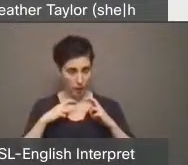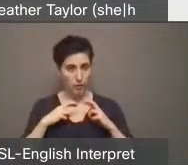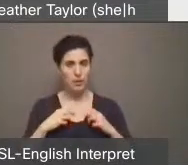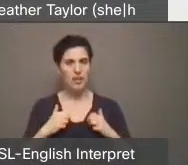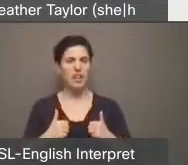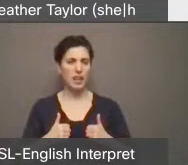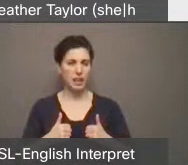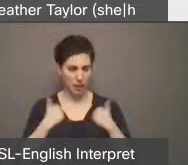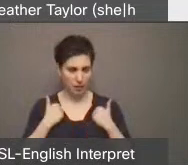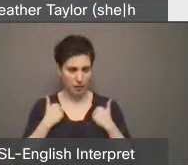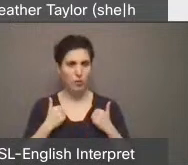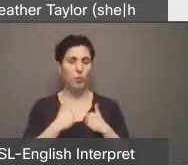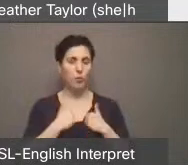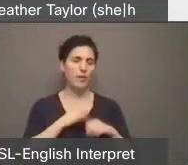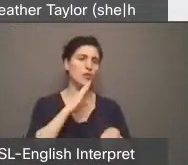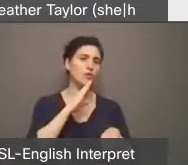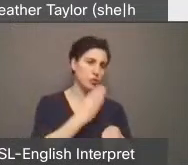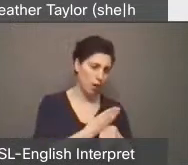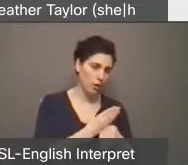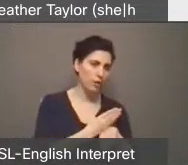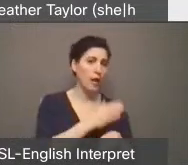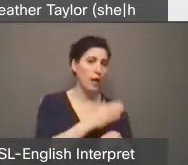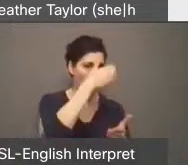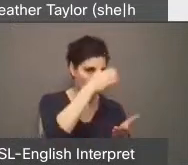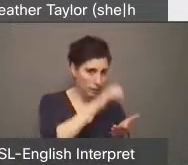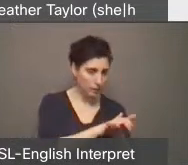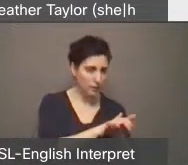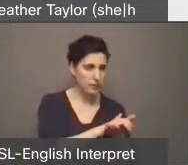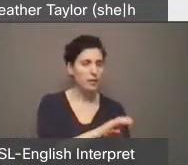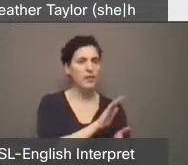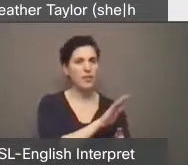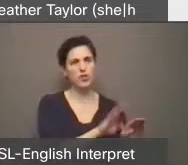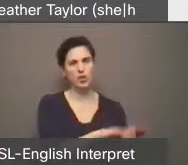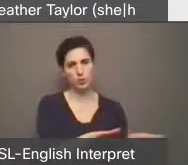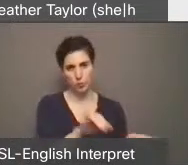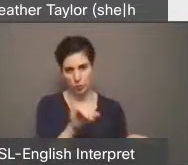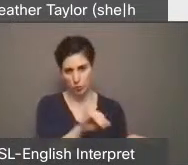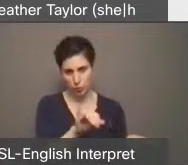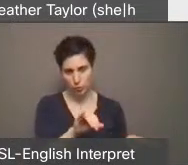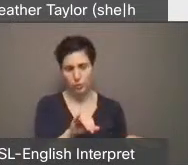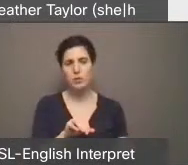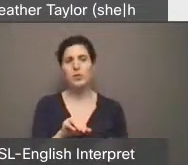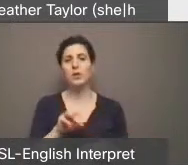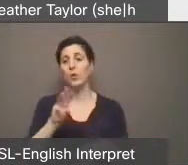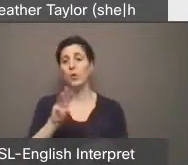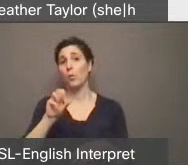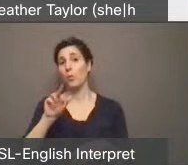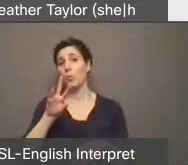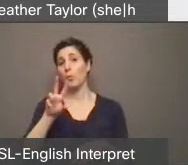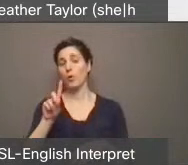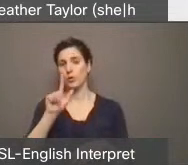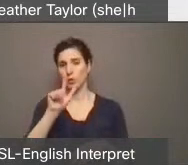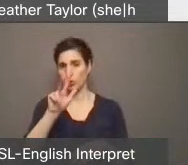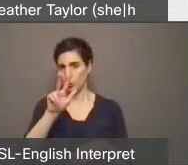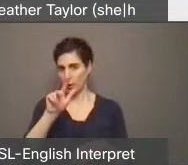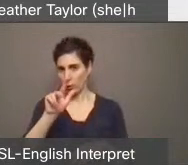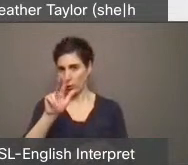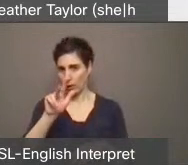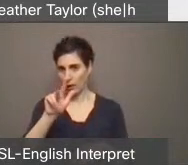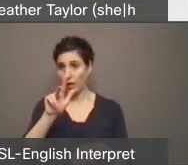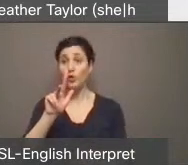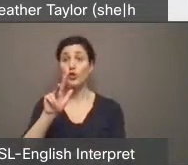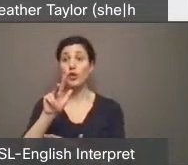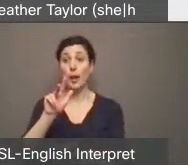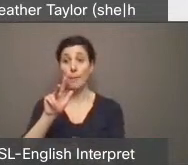her husband, their two sons in aging court, Ward 23. Today, I would like to share my story to illustrate the importance